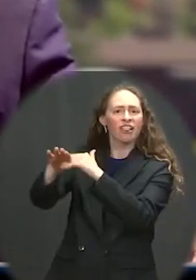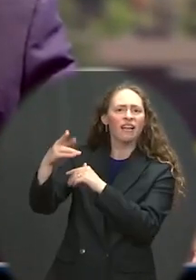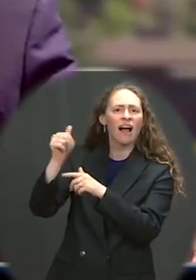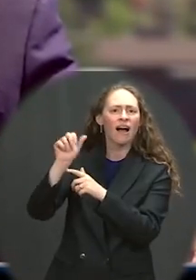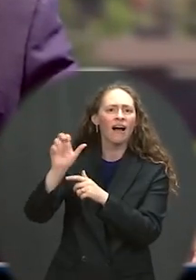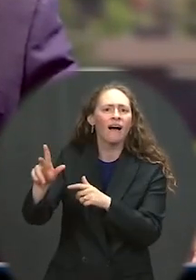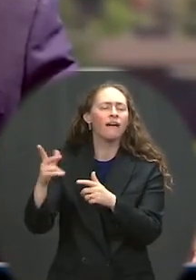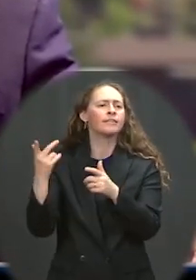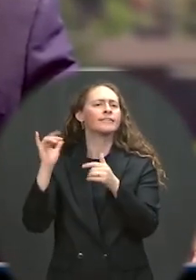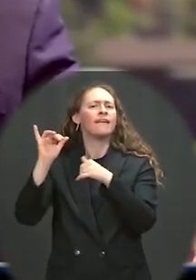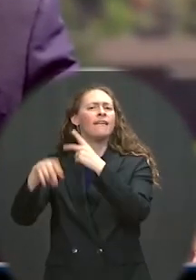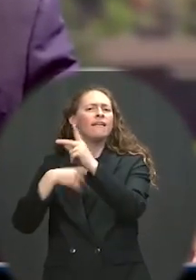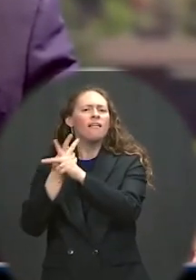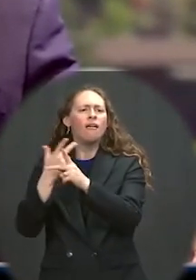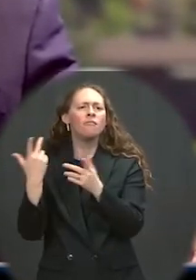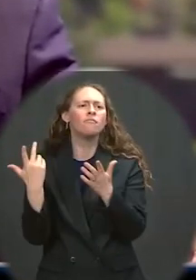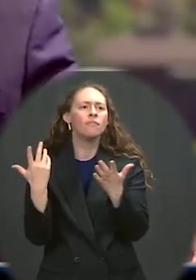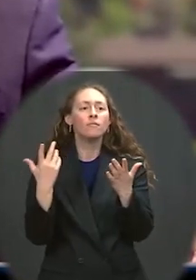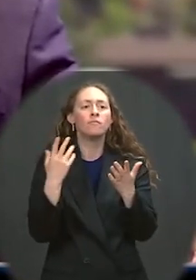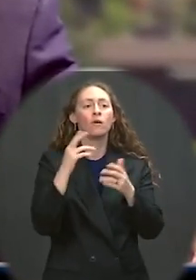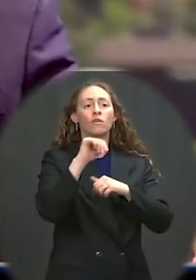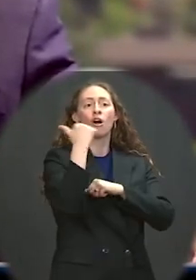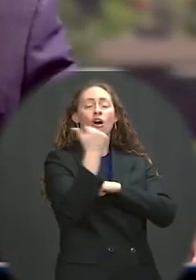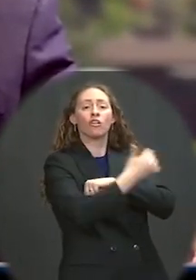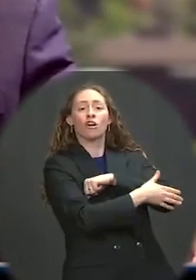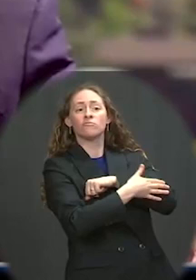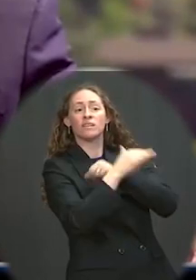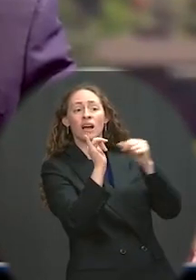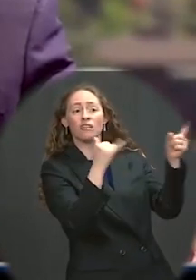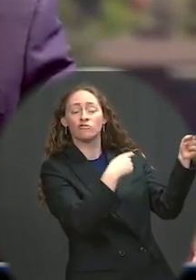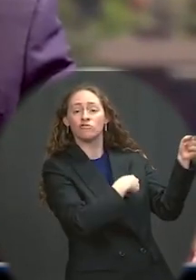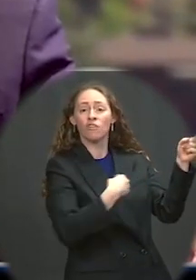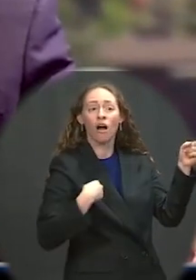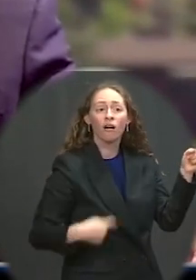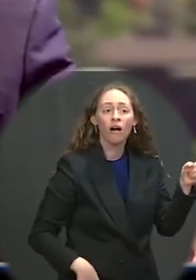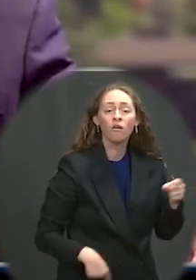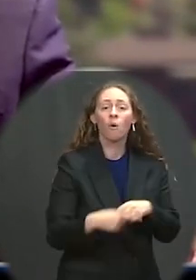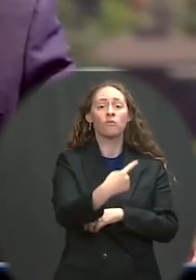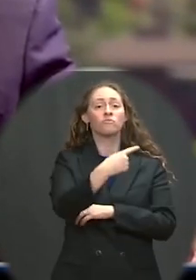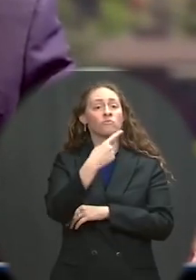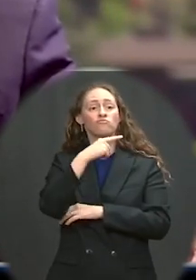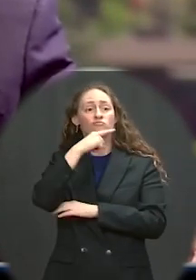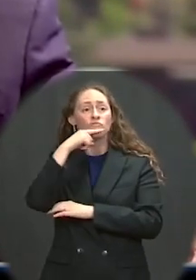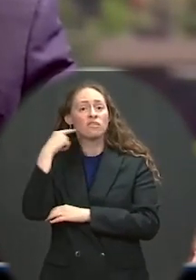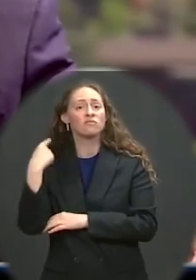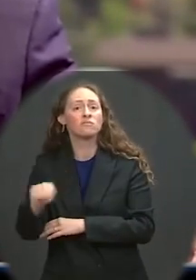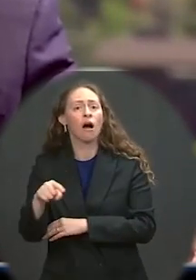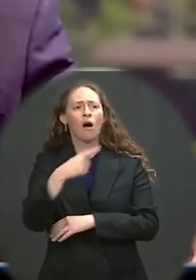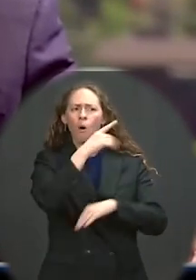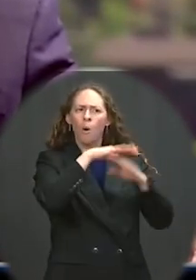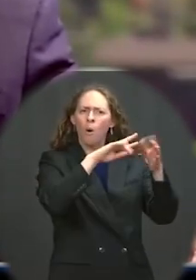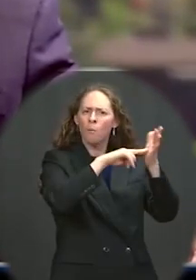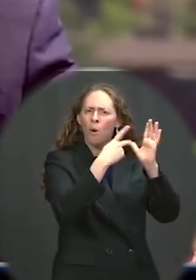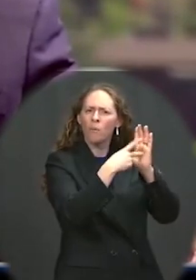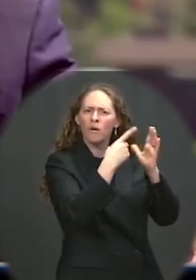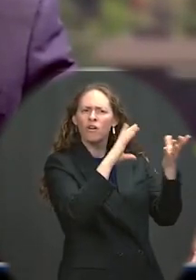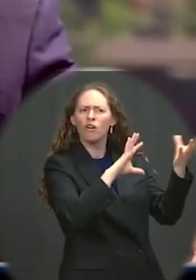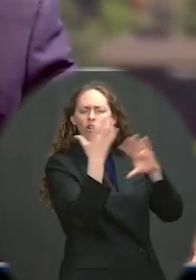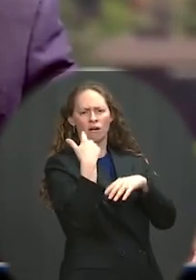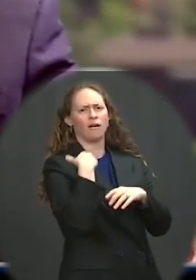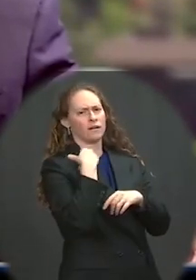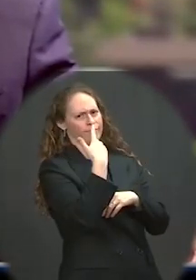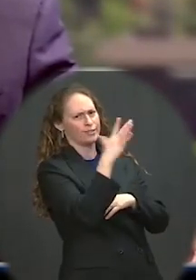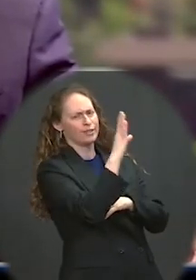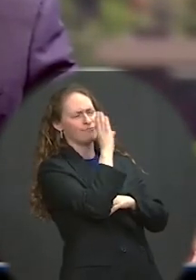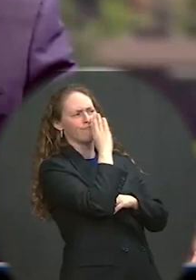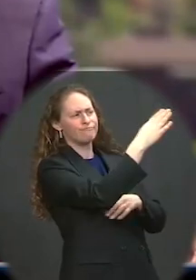and Russia, with whom I've had direct discussions of this — with President Xi as well as President